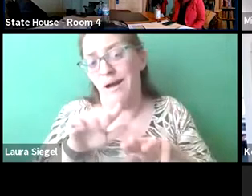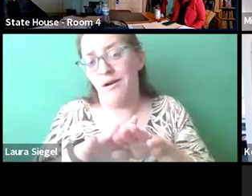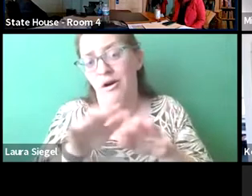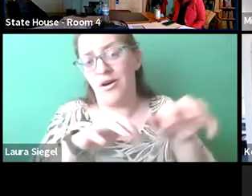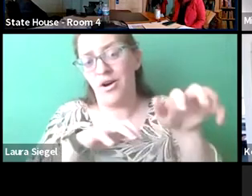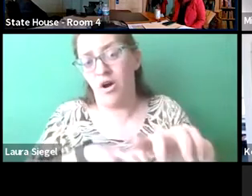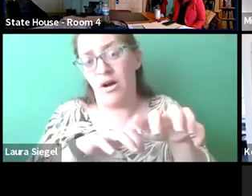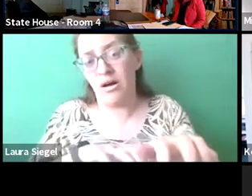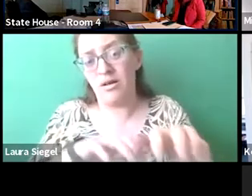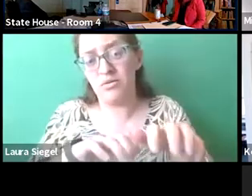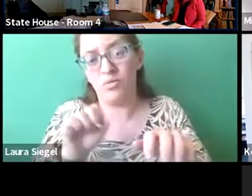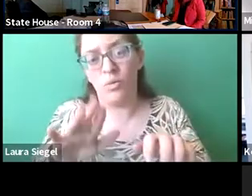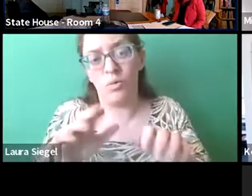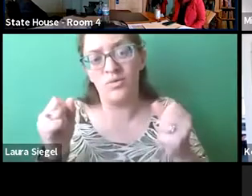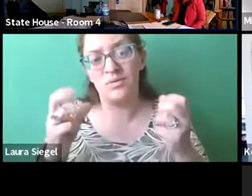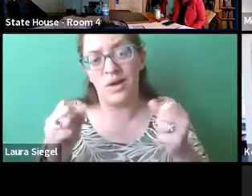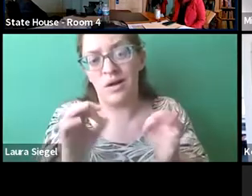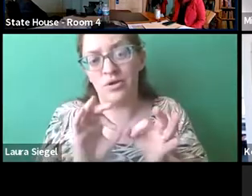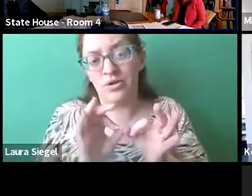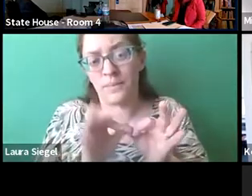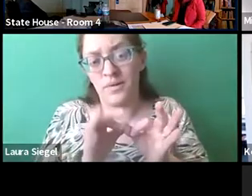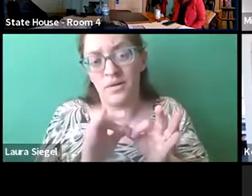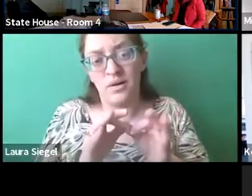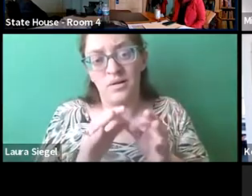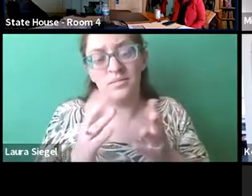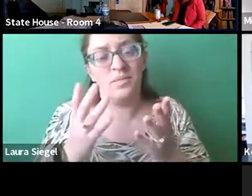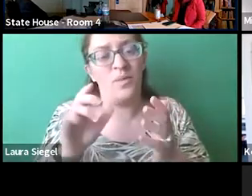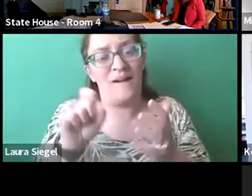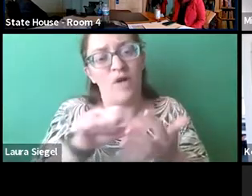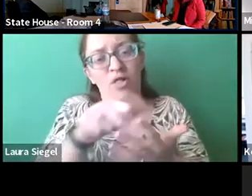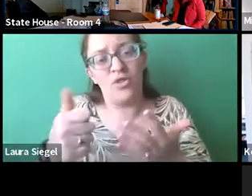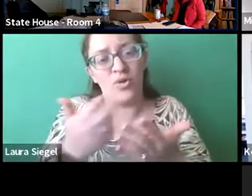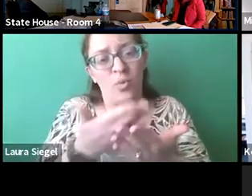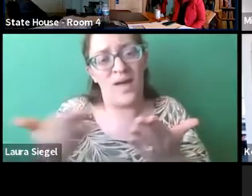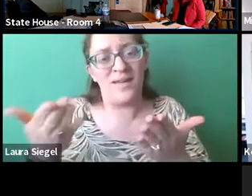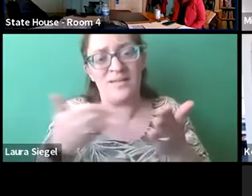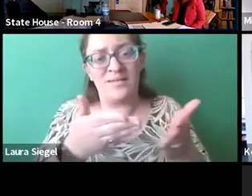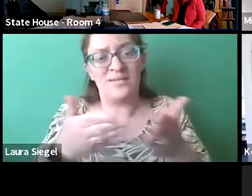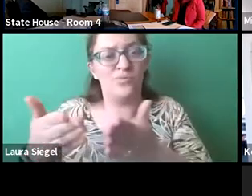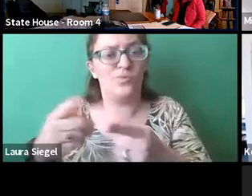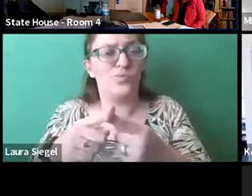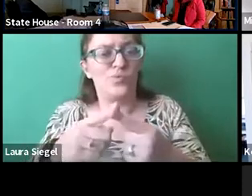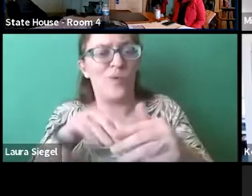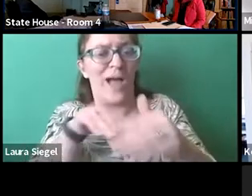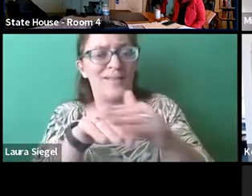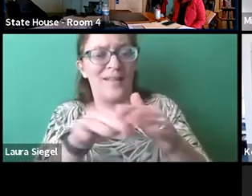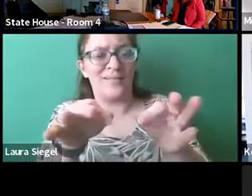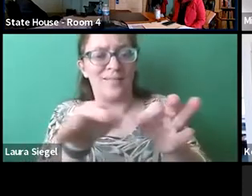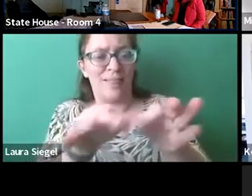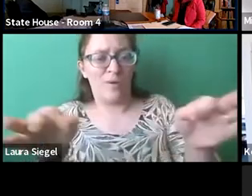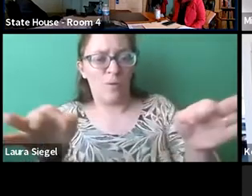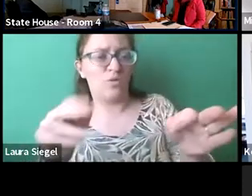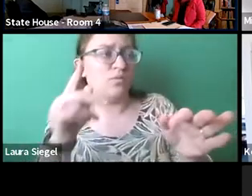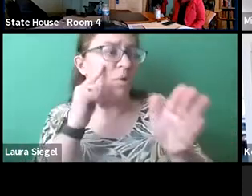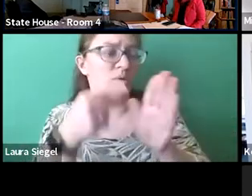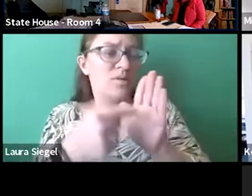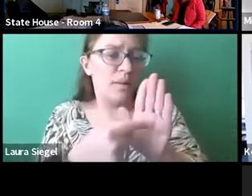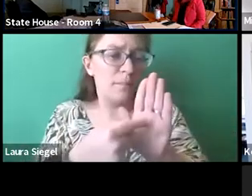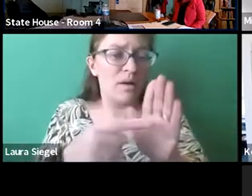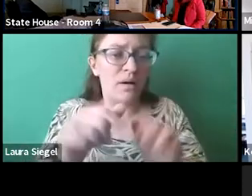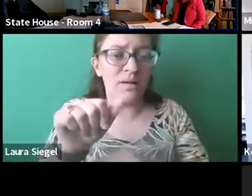the back of your mind that, um, not everybody who uses sign language can rely on the captioning. So,